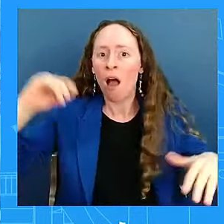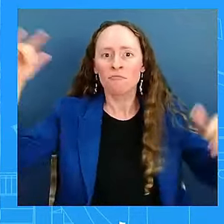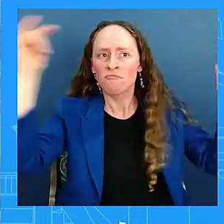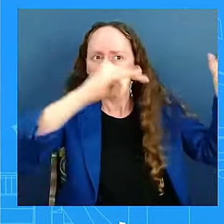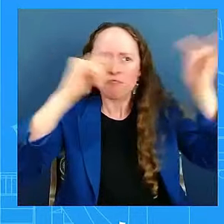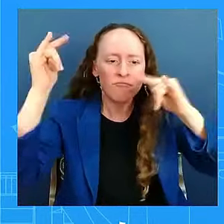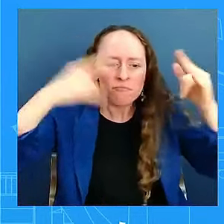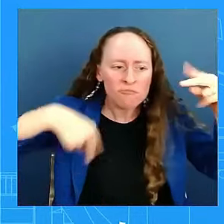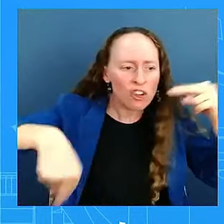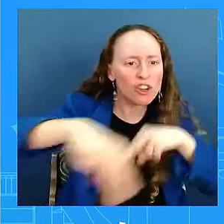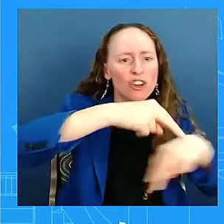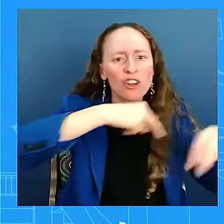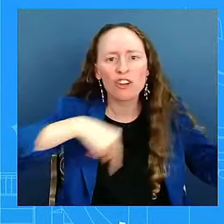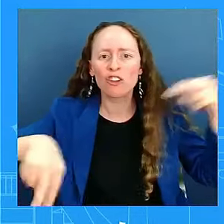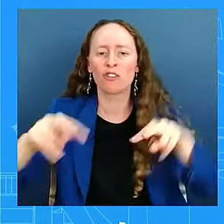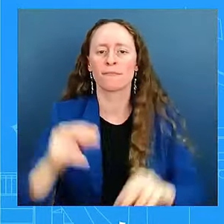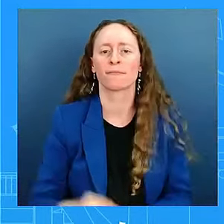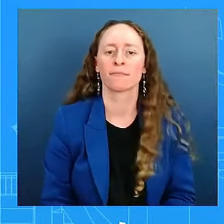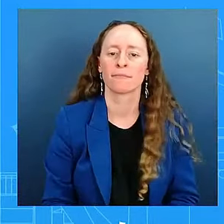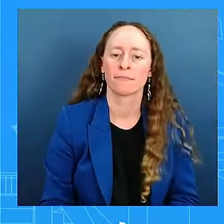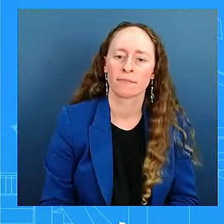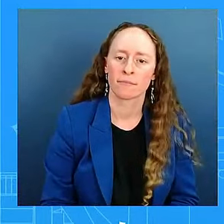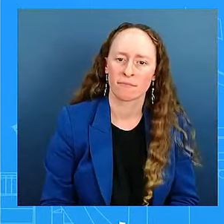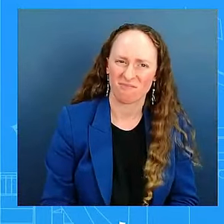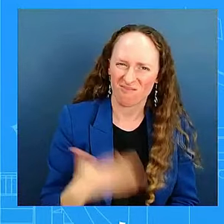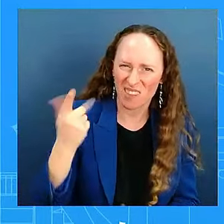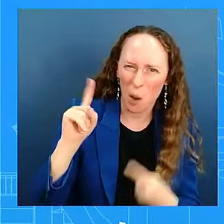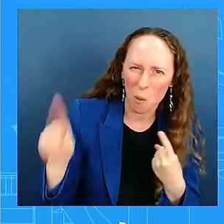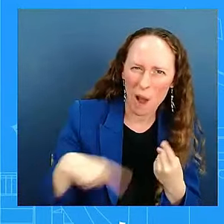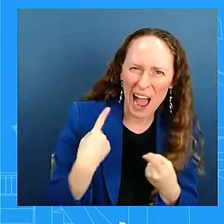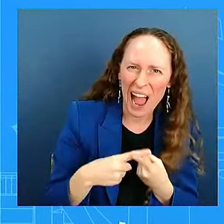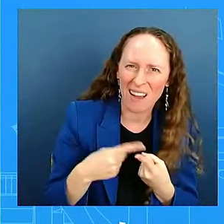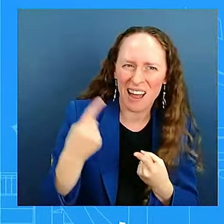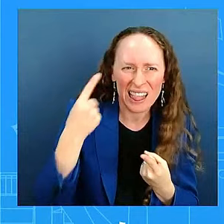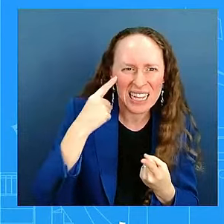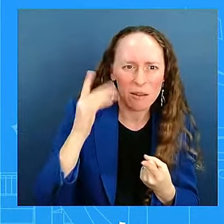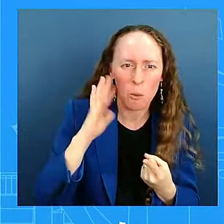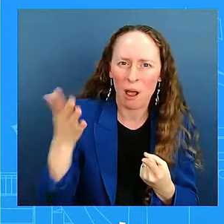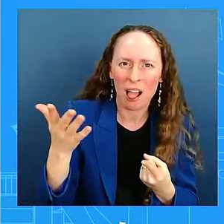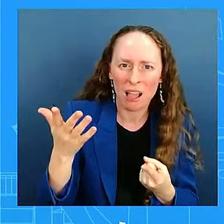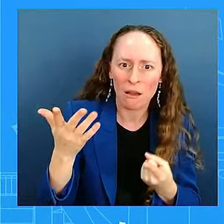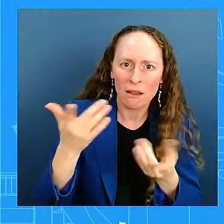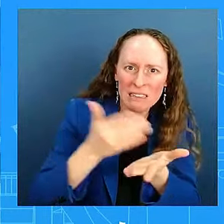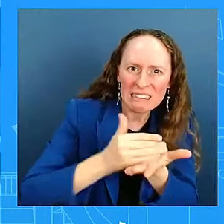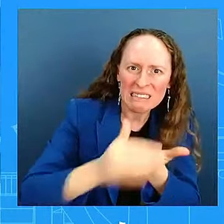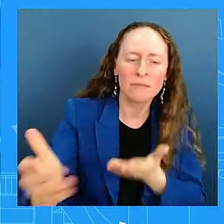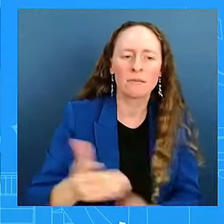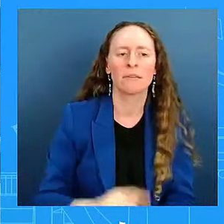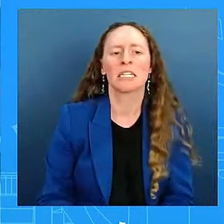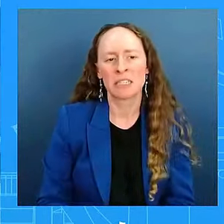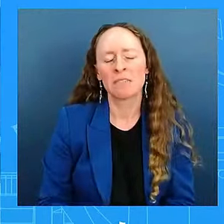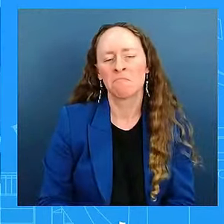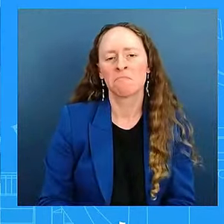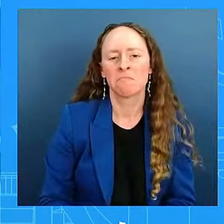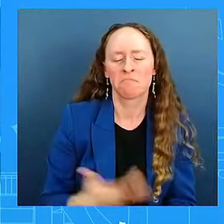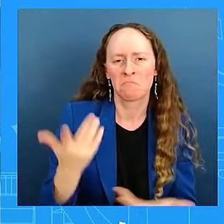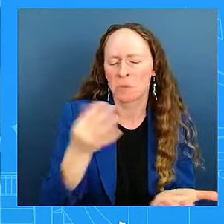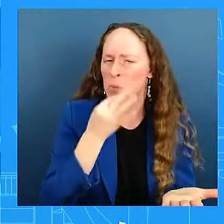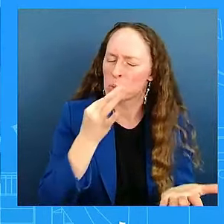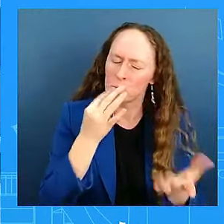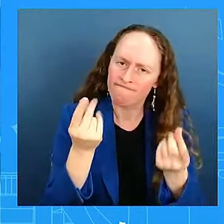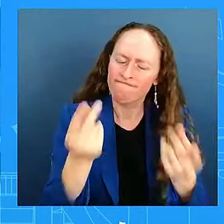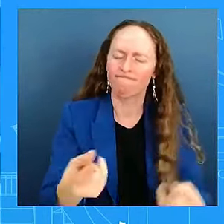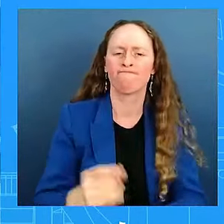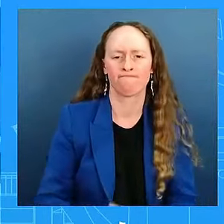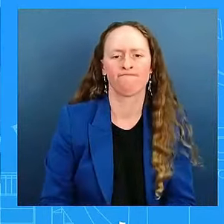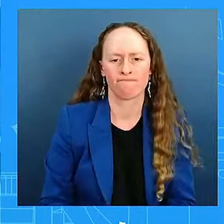quickly as we can. Go ahead, Chip. Thank you, Karine. Mr. Secretary, do you have a sense of how much